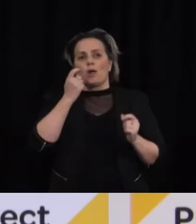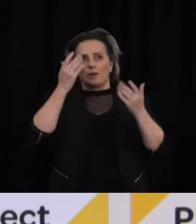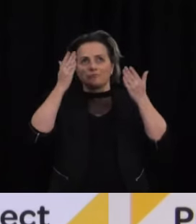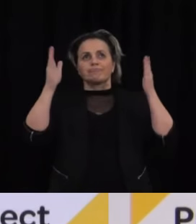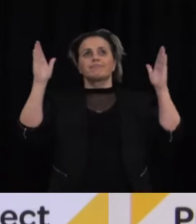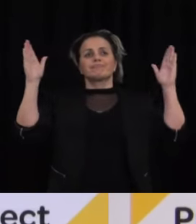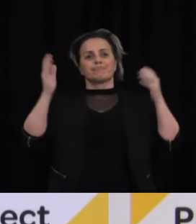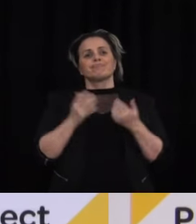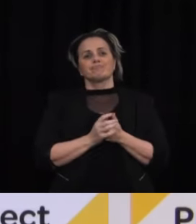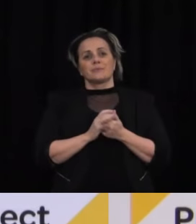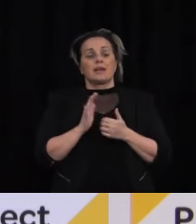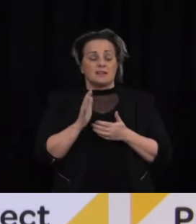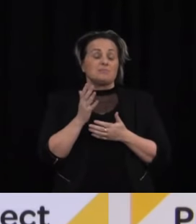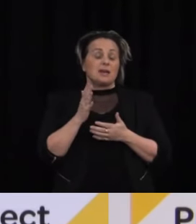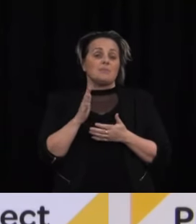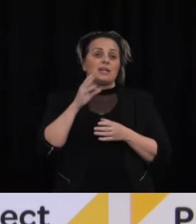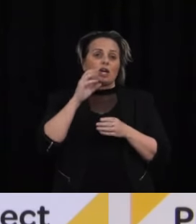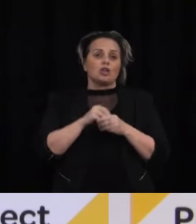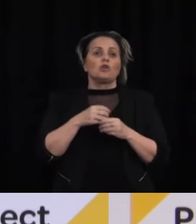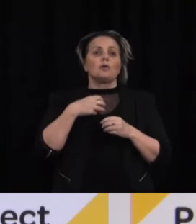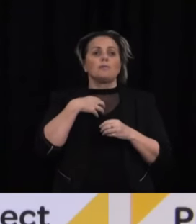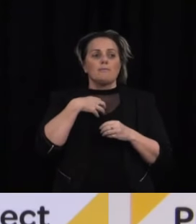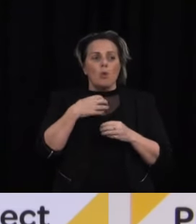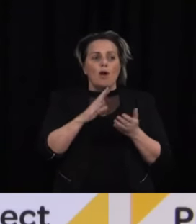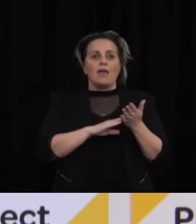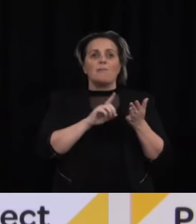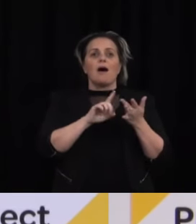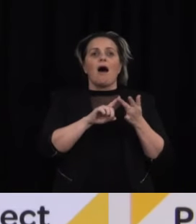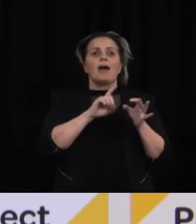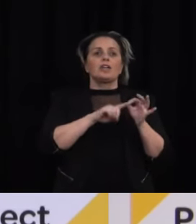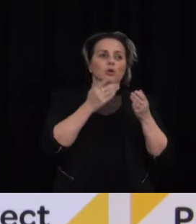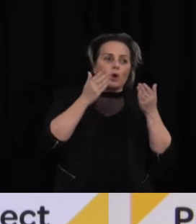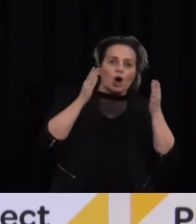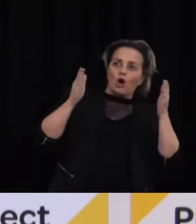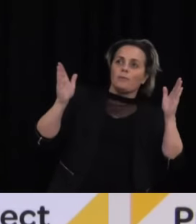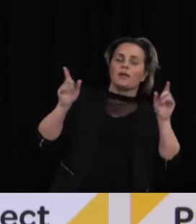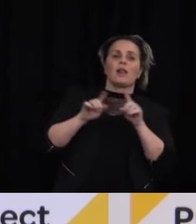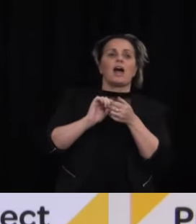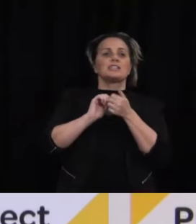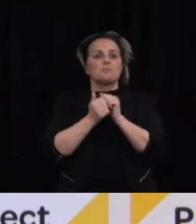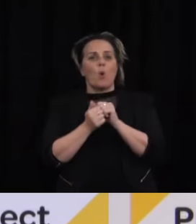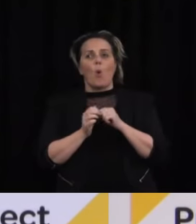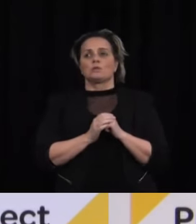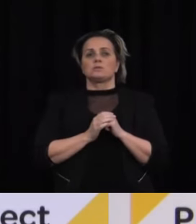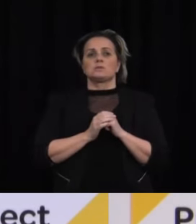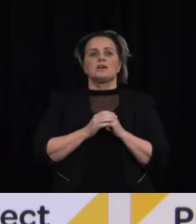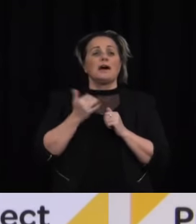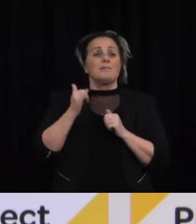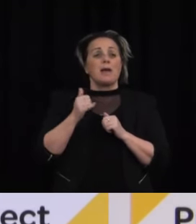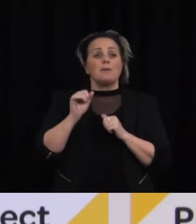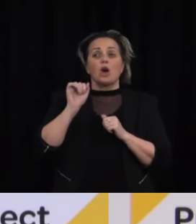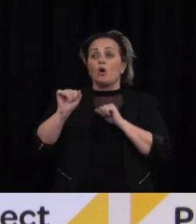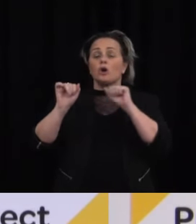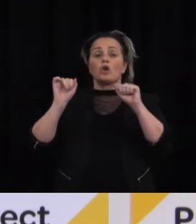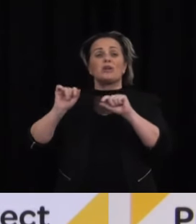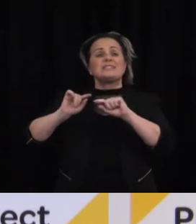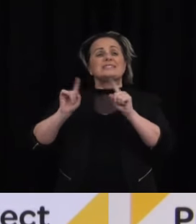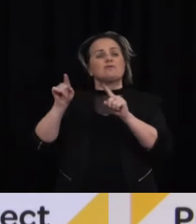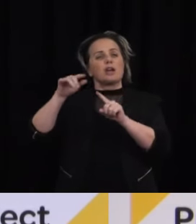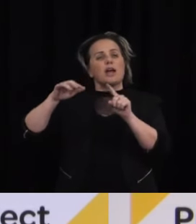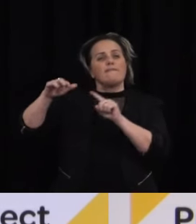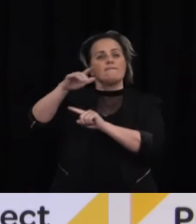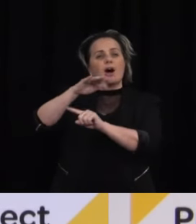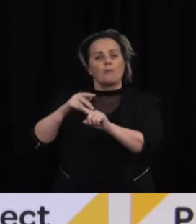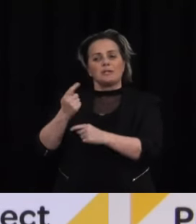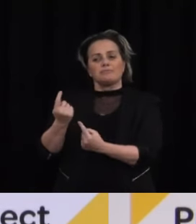future, and that might include more of those bespoke MIQ arrangements, so sports teams isolating in different environments to our typical